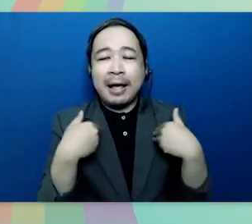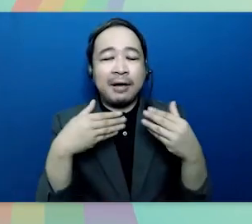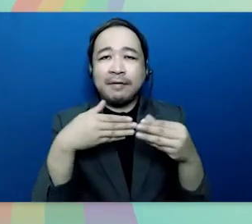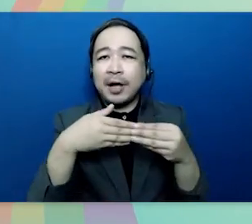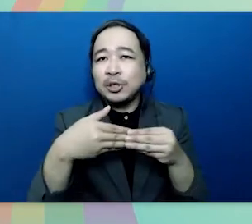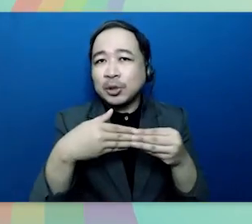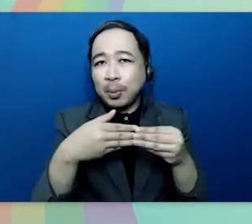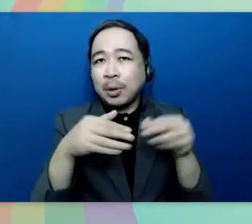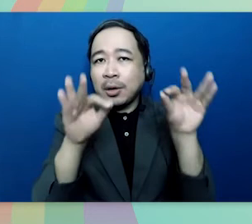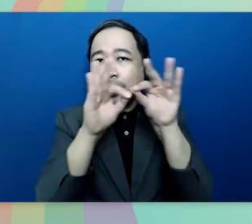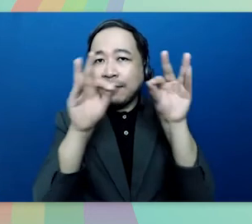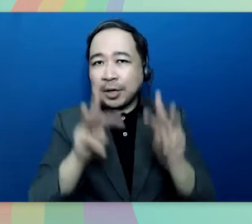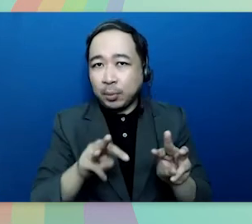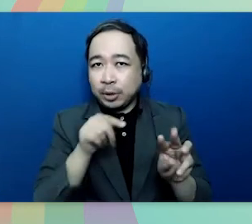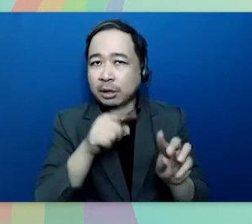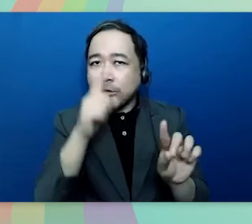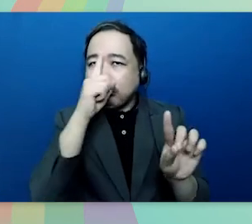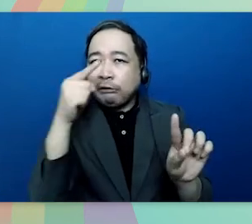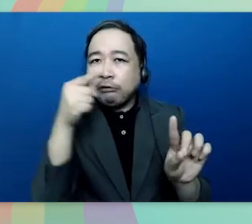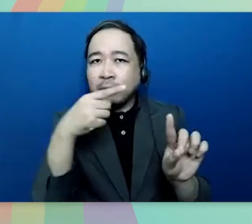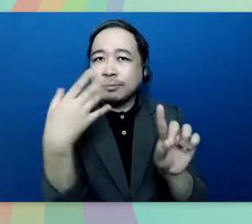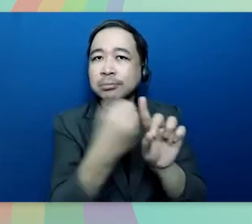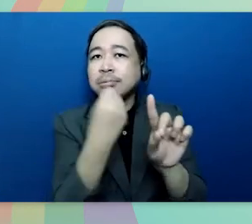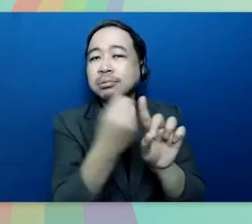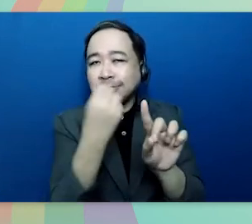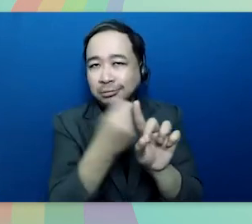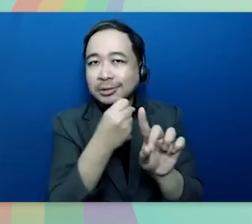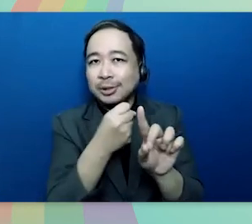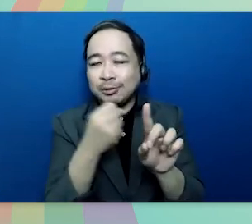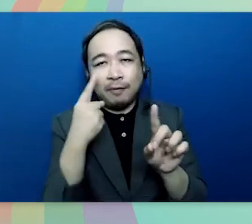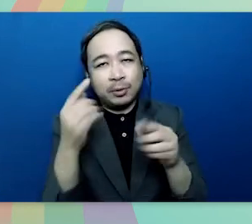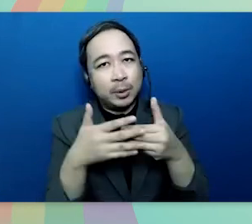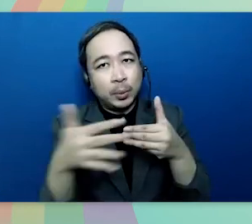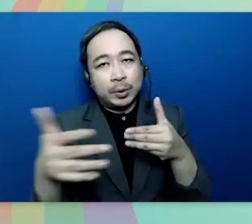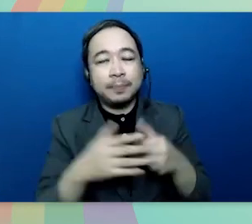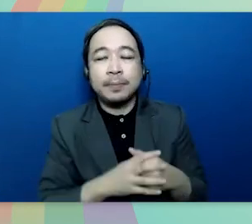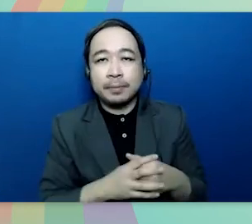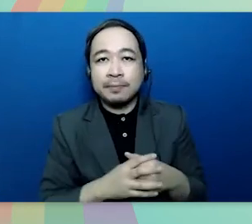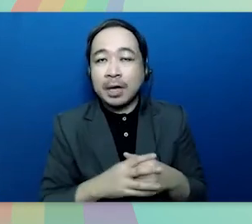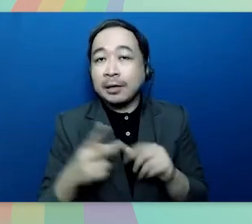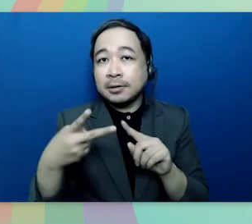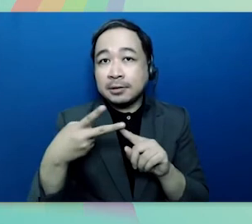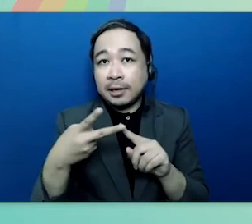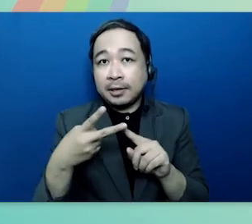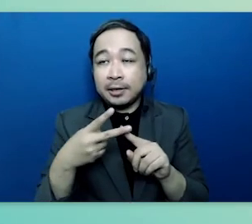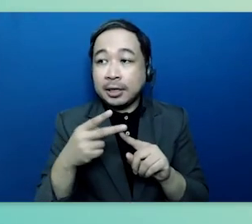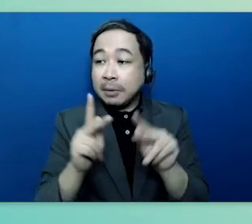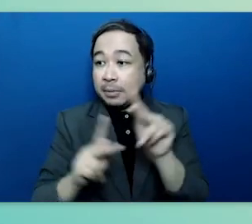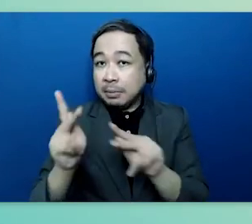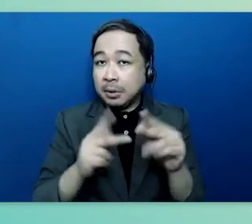guided by a durable framework that seeks to achieve the goals in the long run